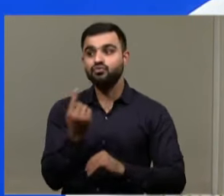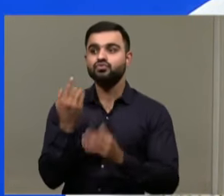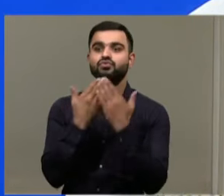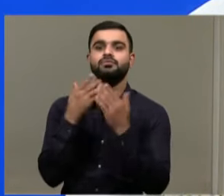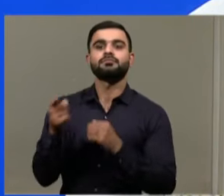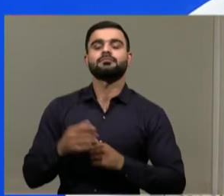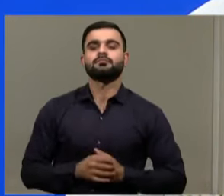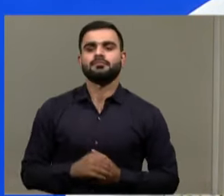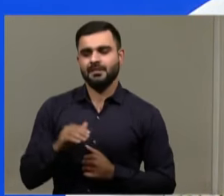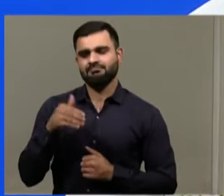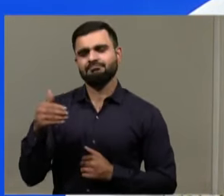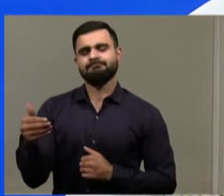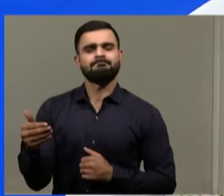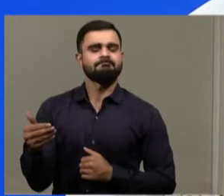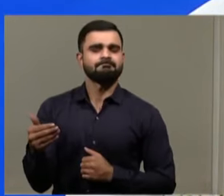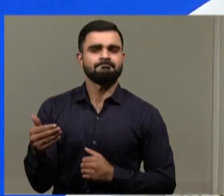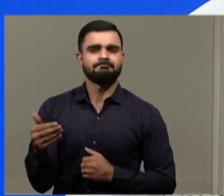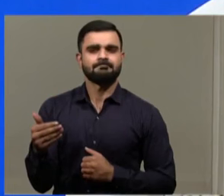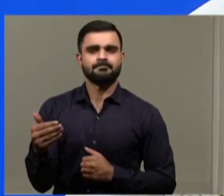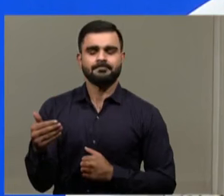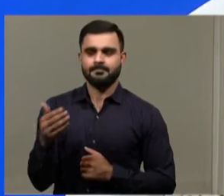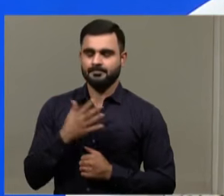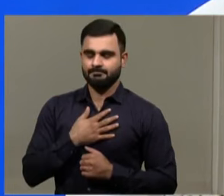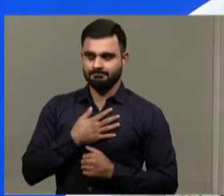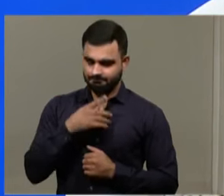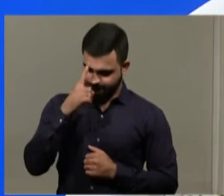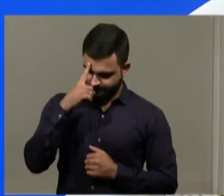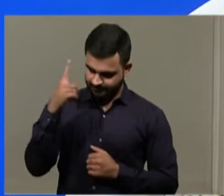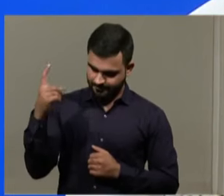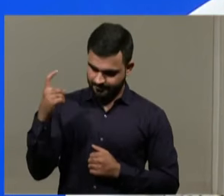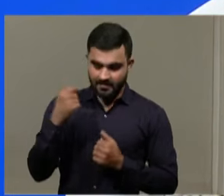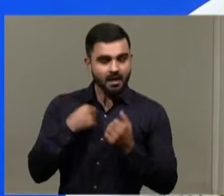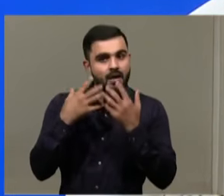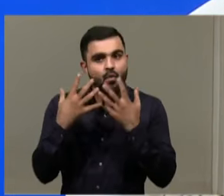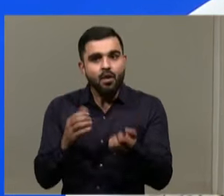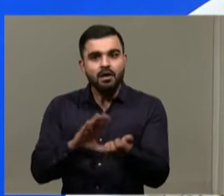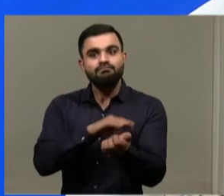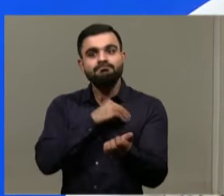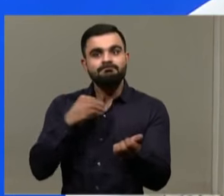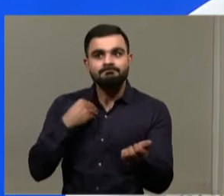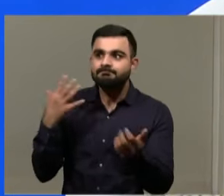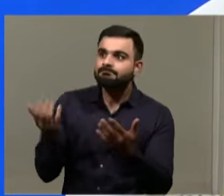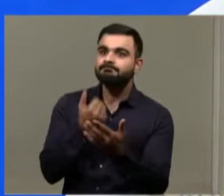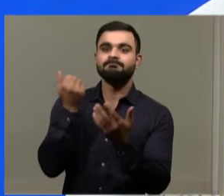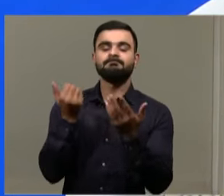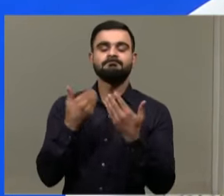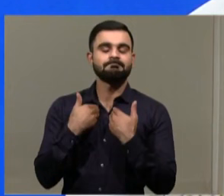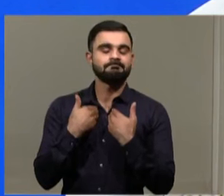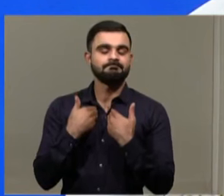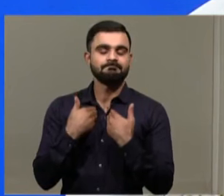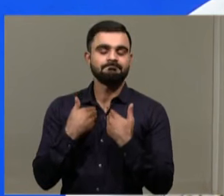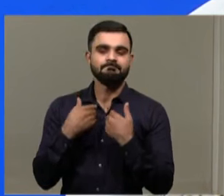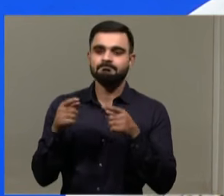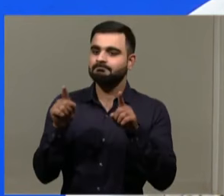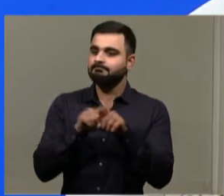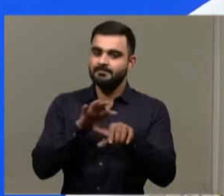then, actually, my dream was to become a doctor. But, I could not take